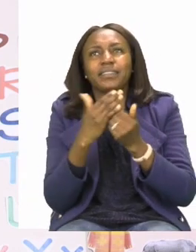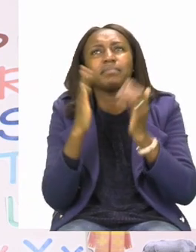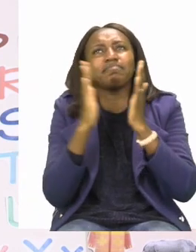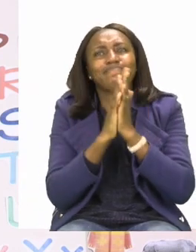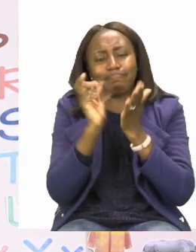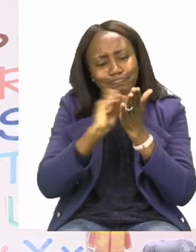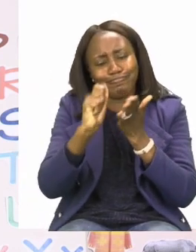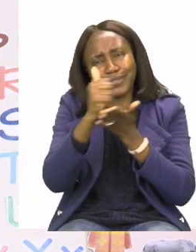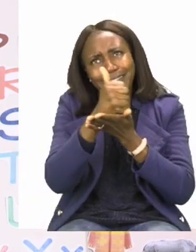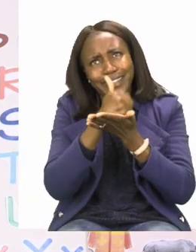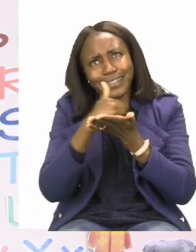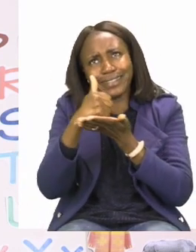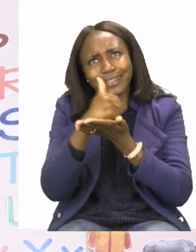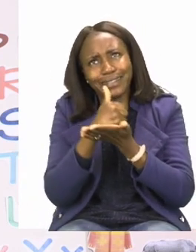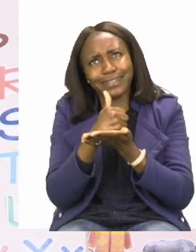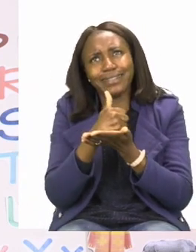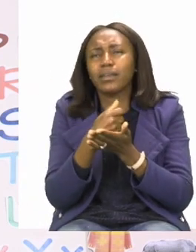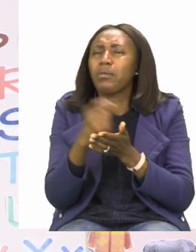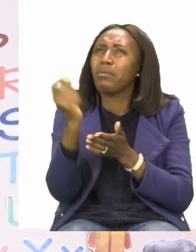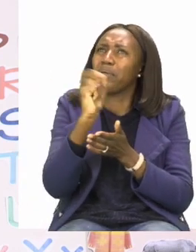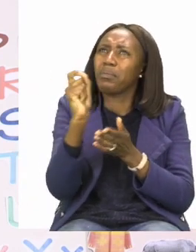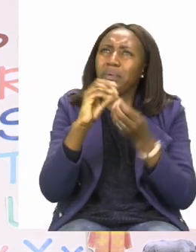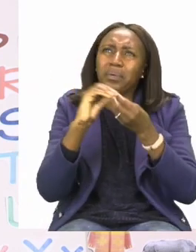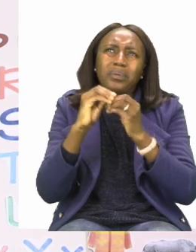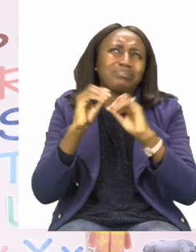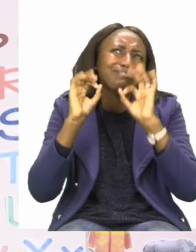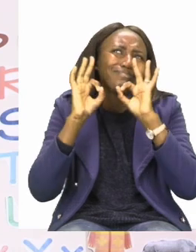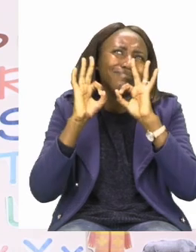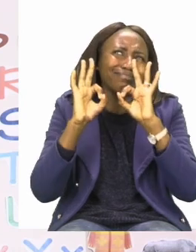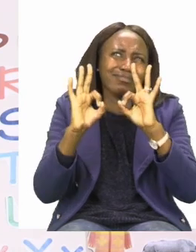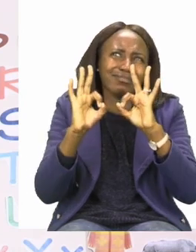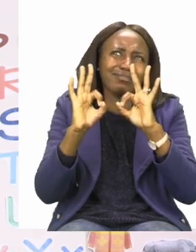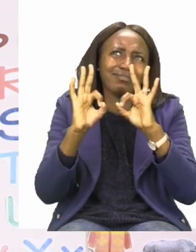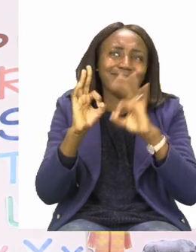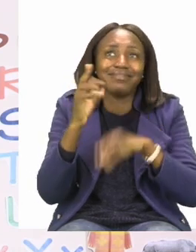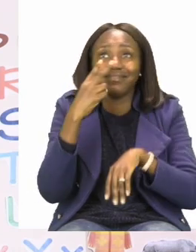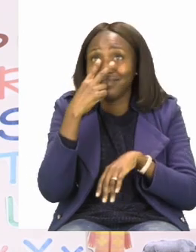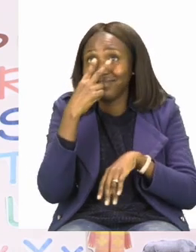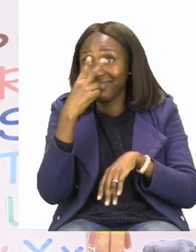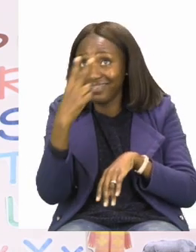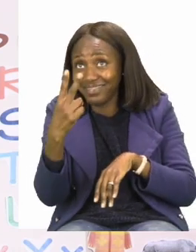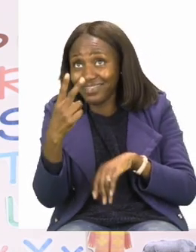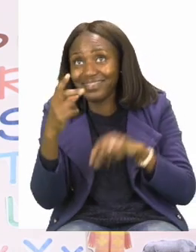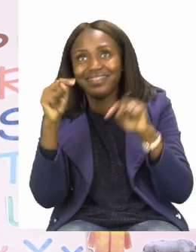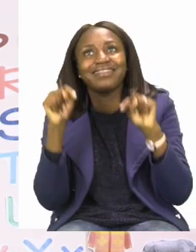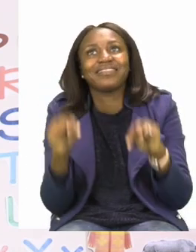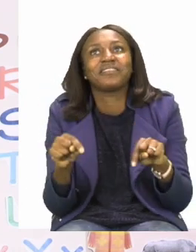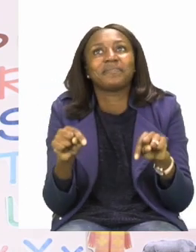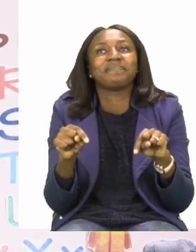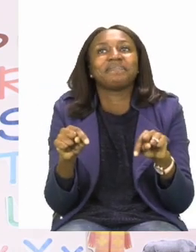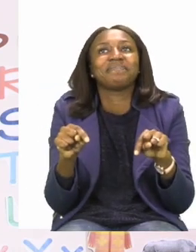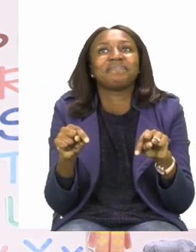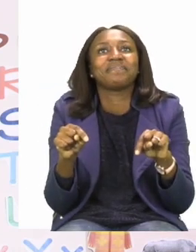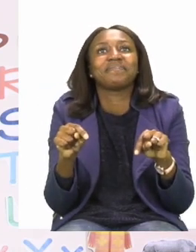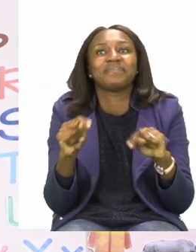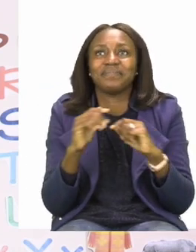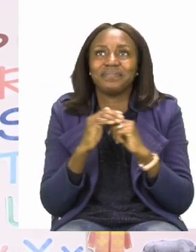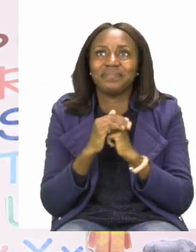writing as well. Shape all your letters perfectly. I'll see you when you're done after the advert break.